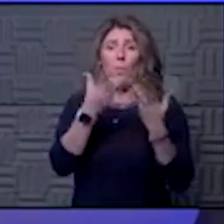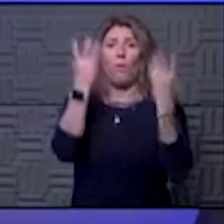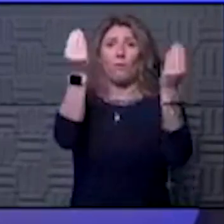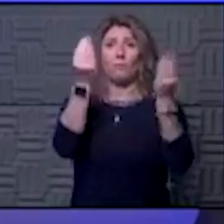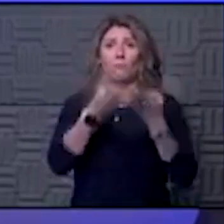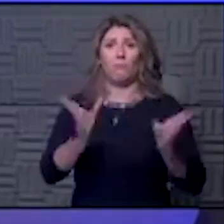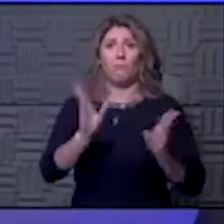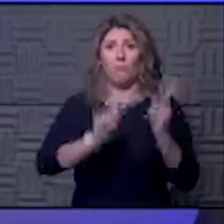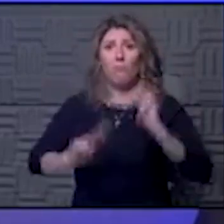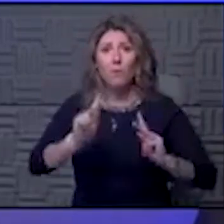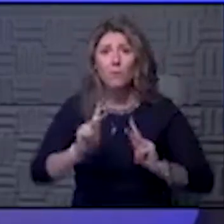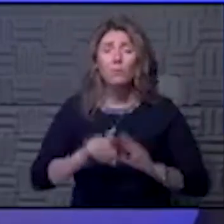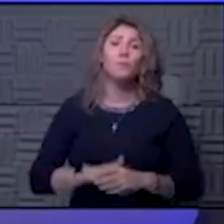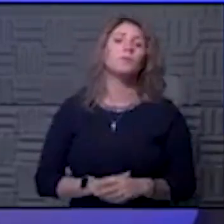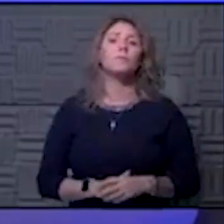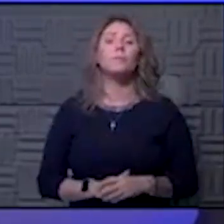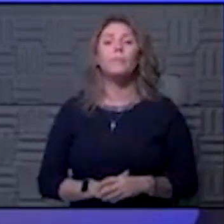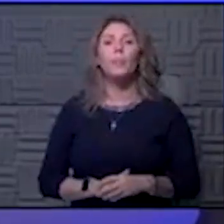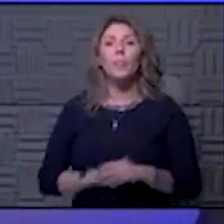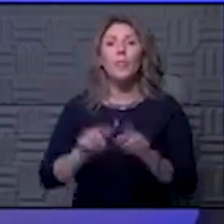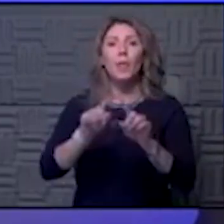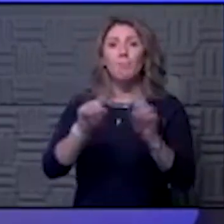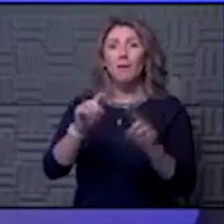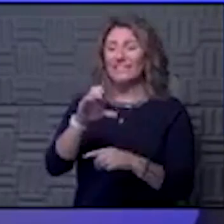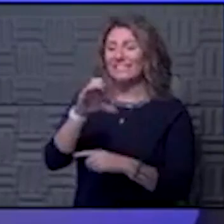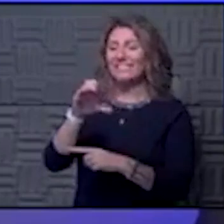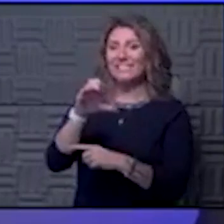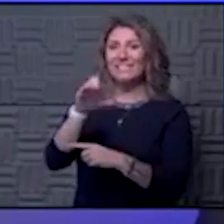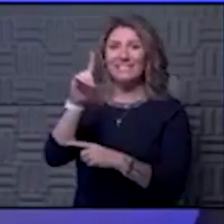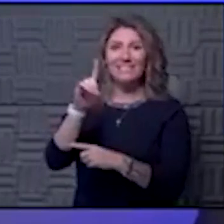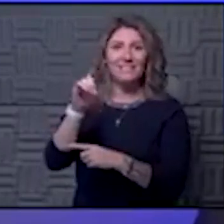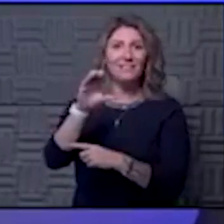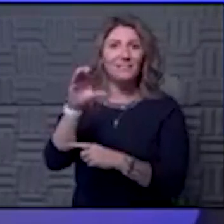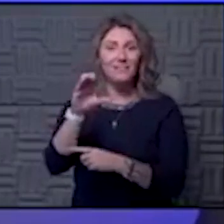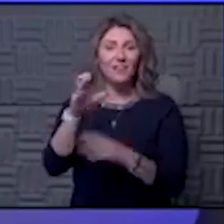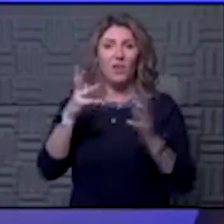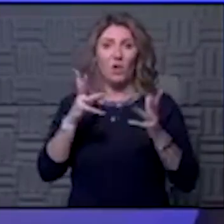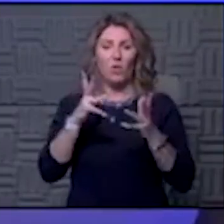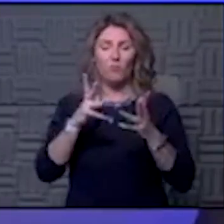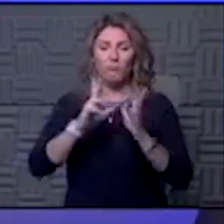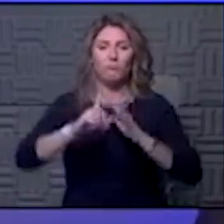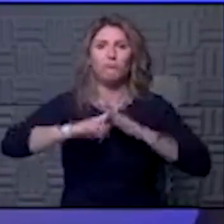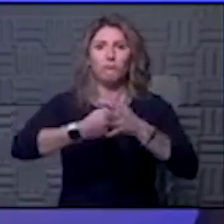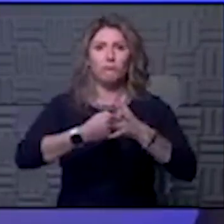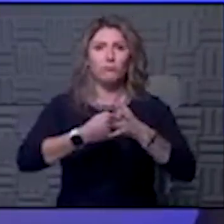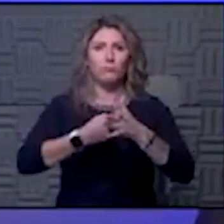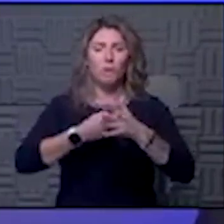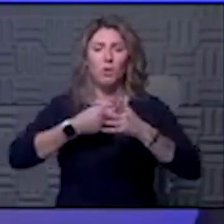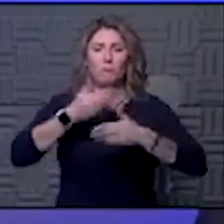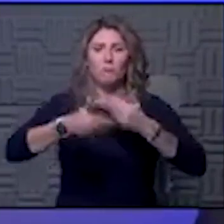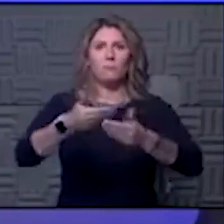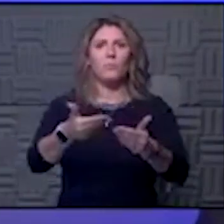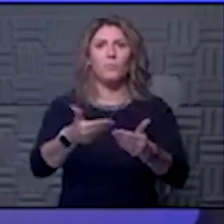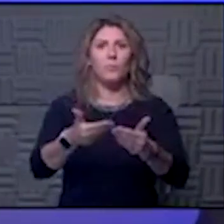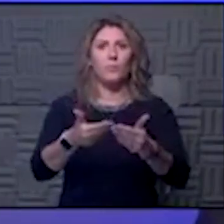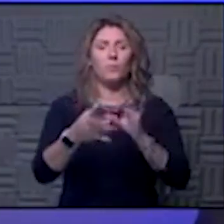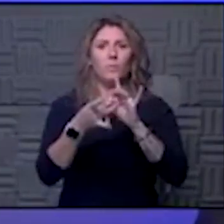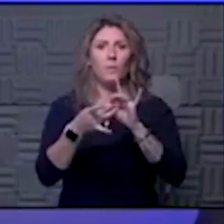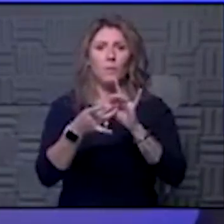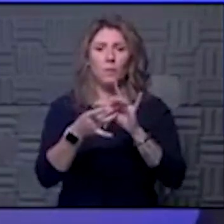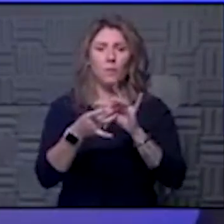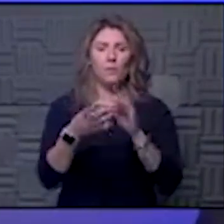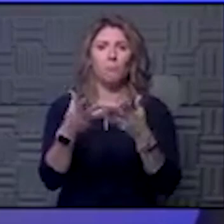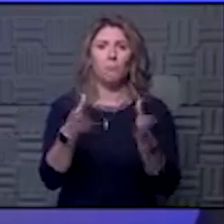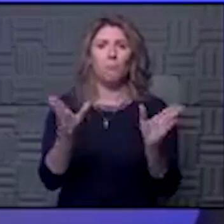But the CDC has already started preparation with public health departments